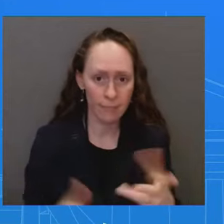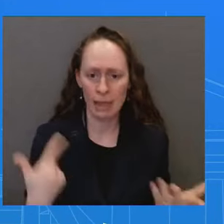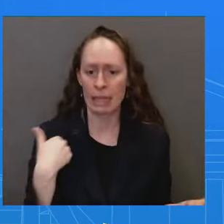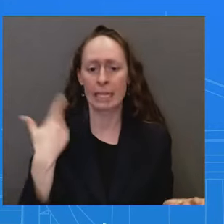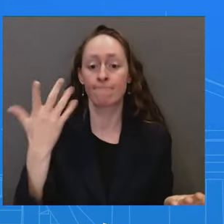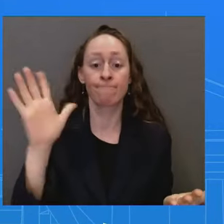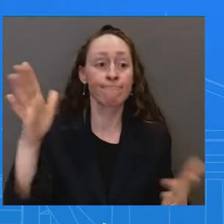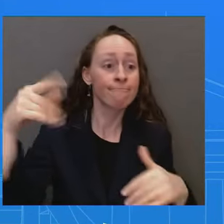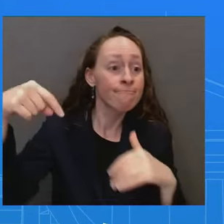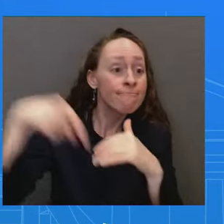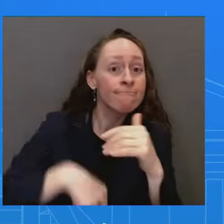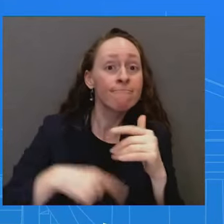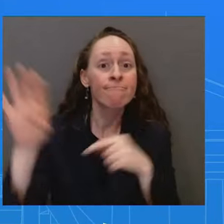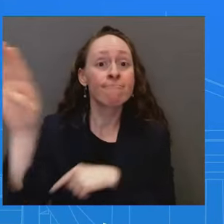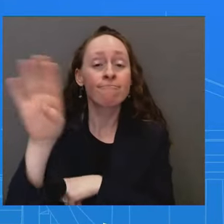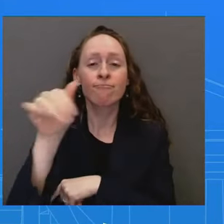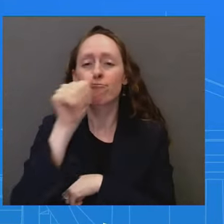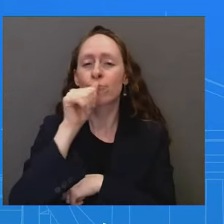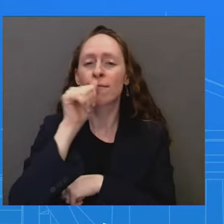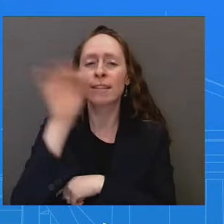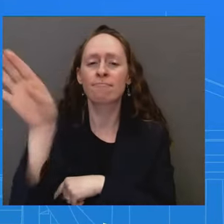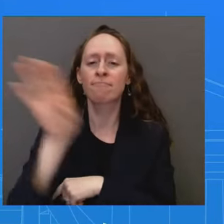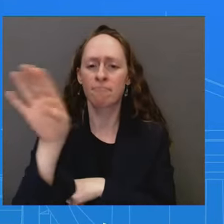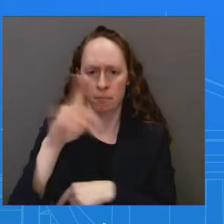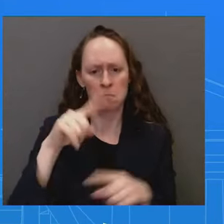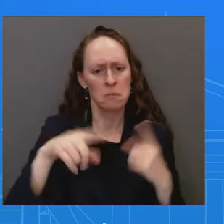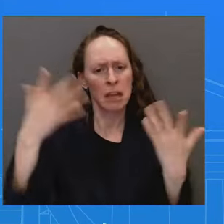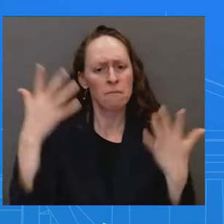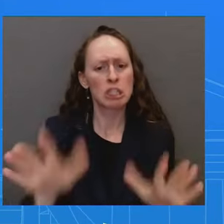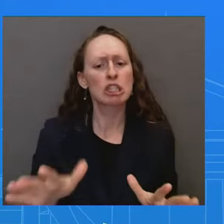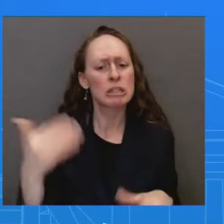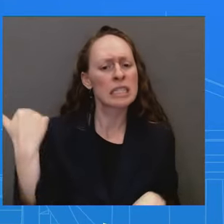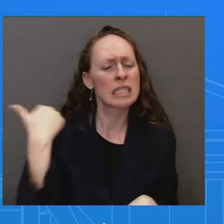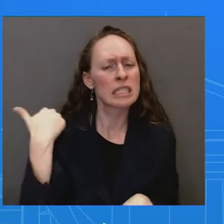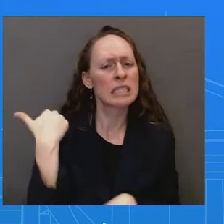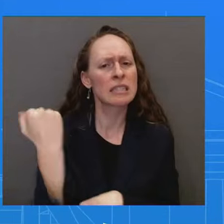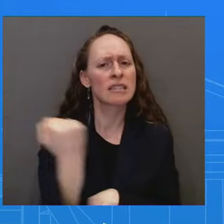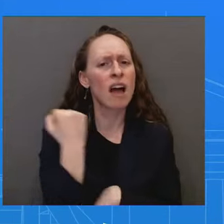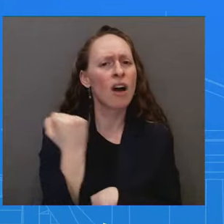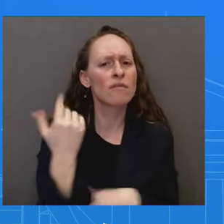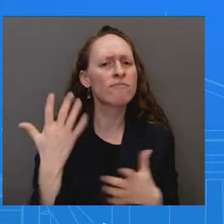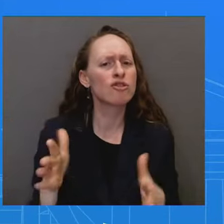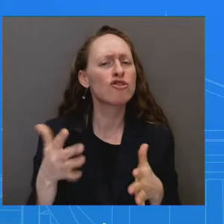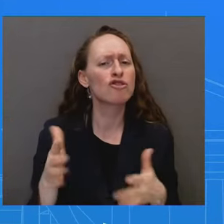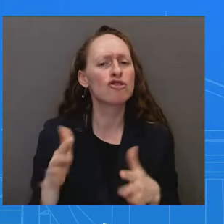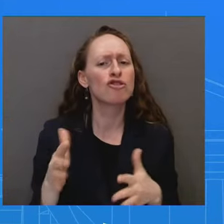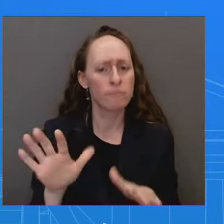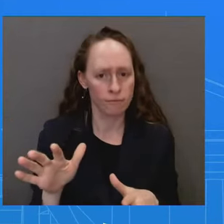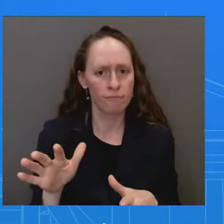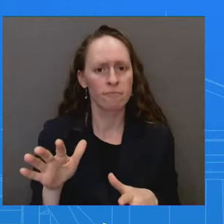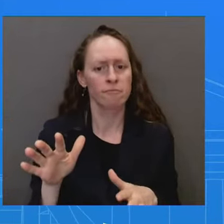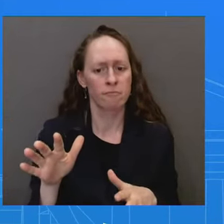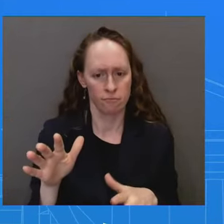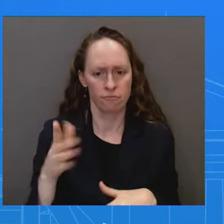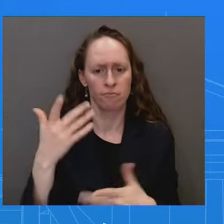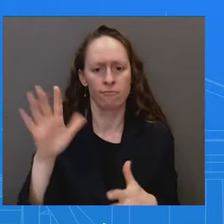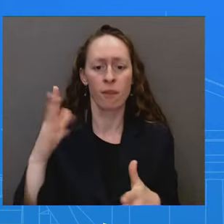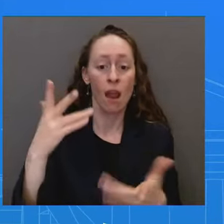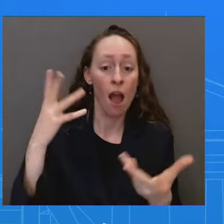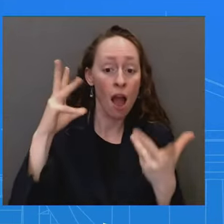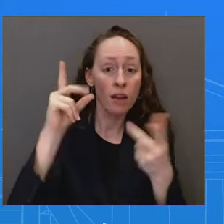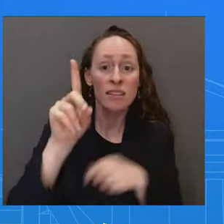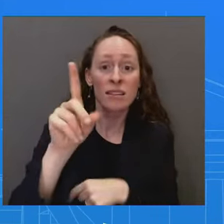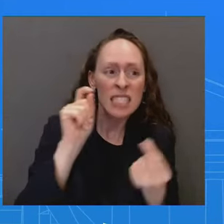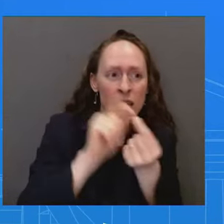conversation on Saturday, the President and the Secretary. Uh, I just don't have any details into what was discussed specifically. The President, as I said